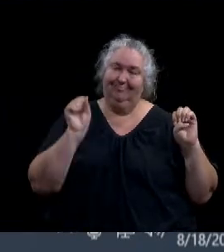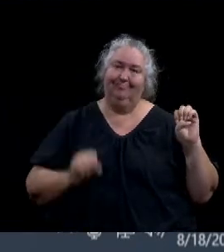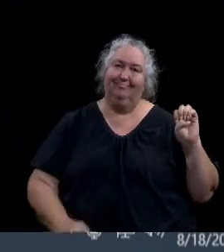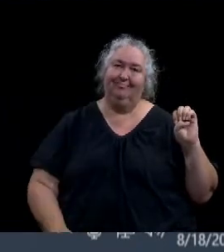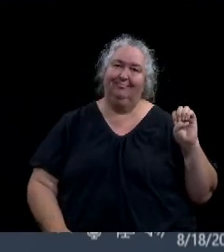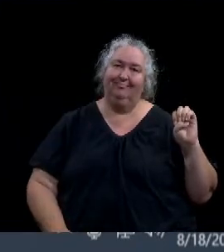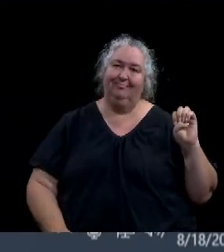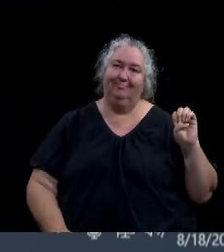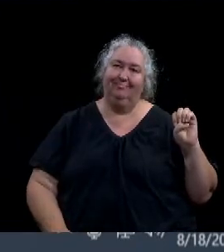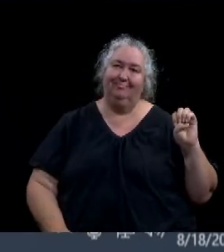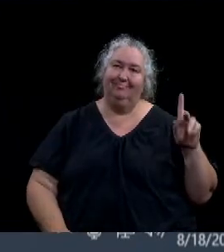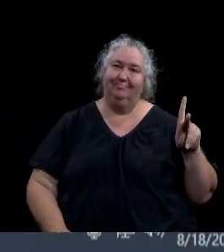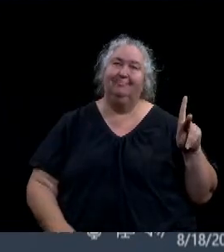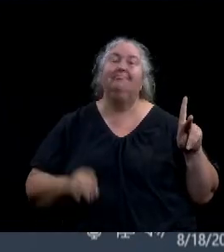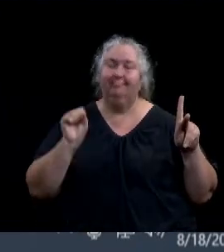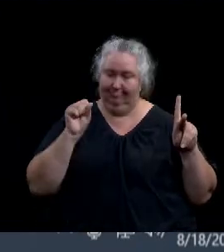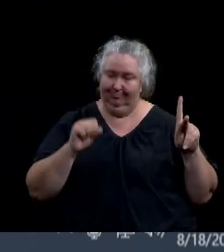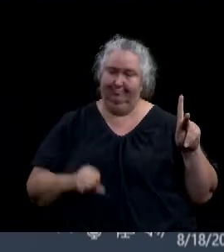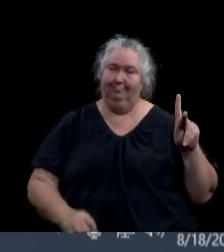Yes.